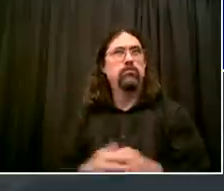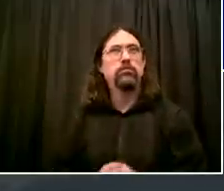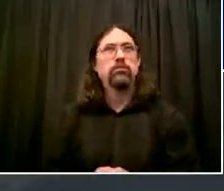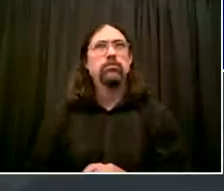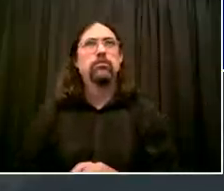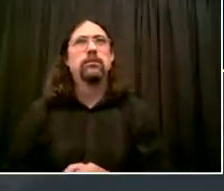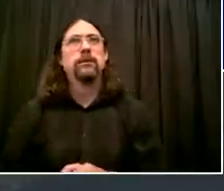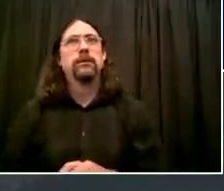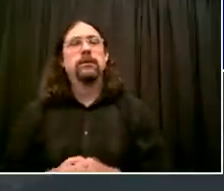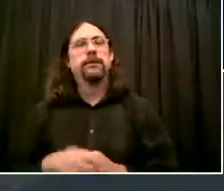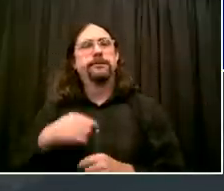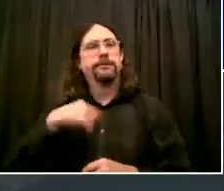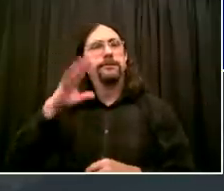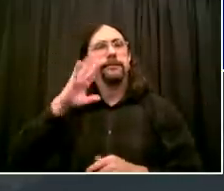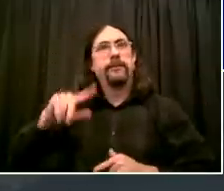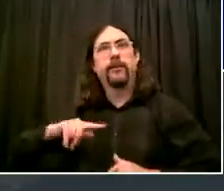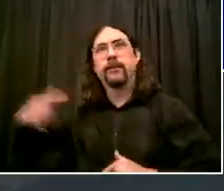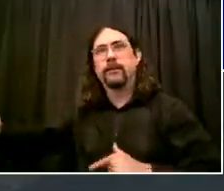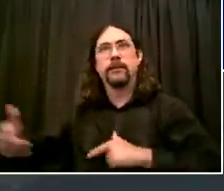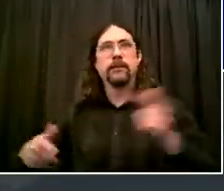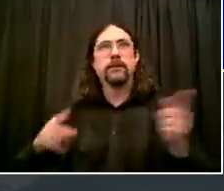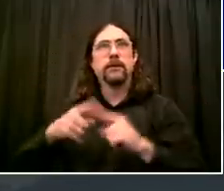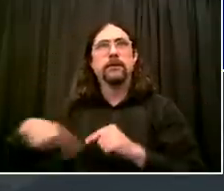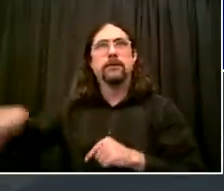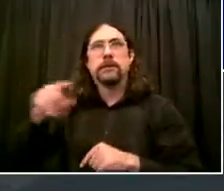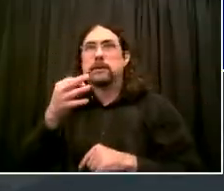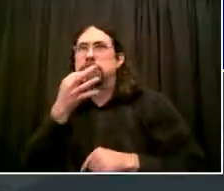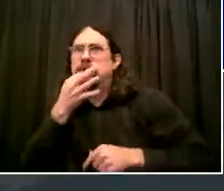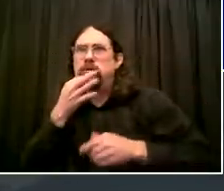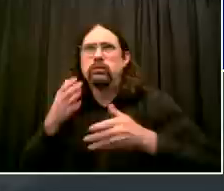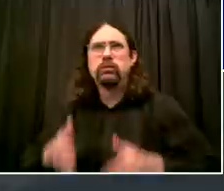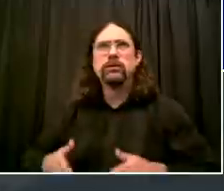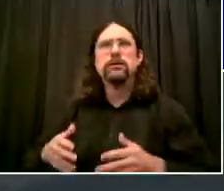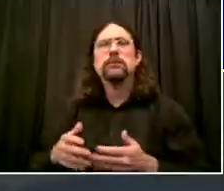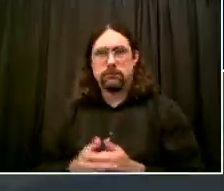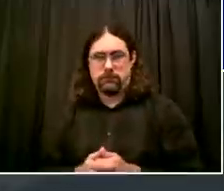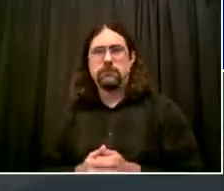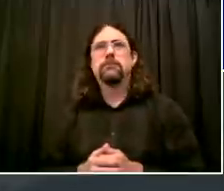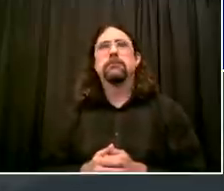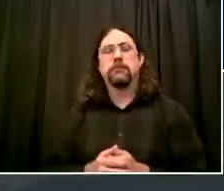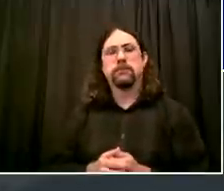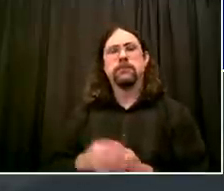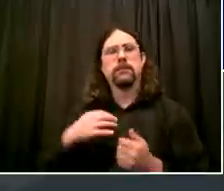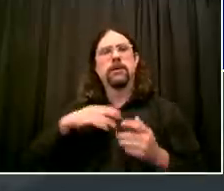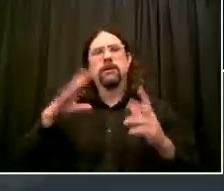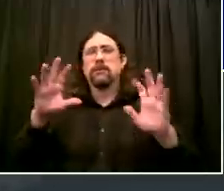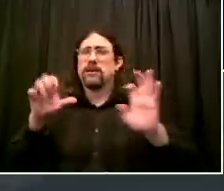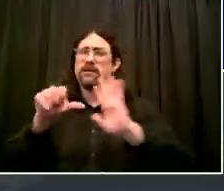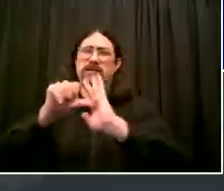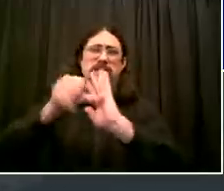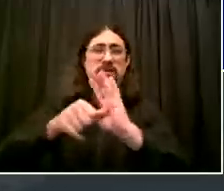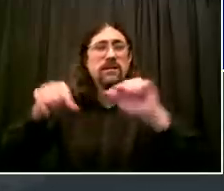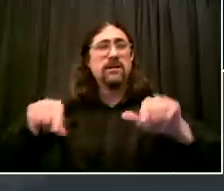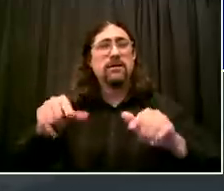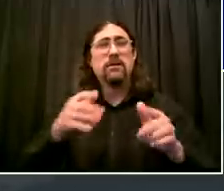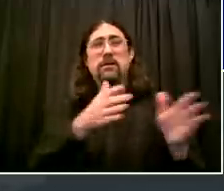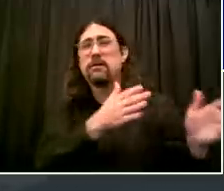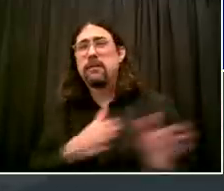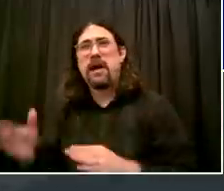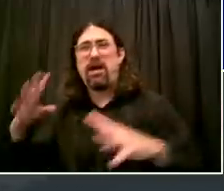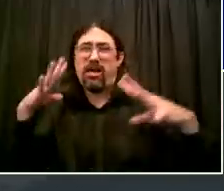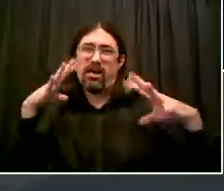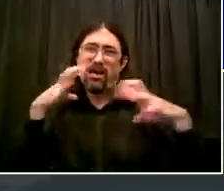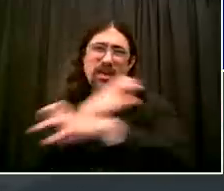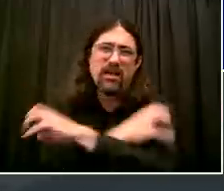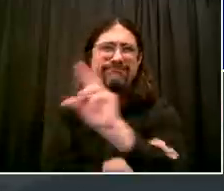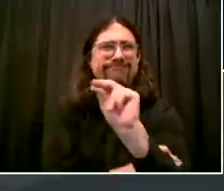make very clear simplicity. The application will be simple. It will be online. It will take very few clicks to get done. You self-certify.